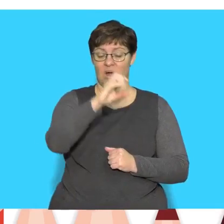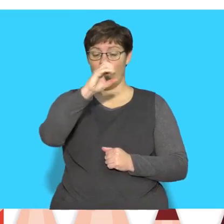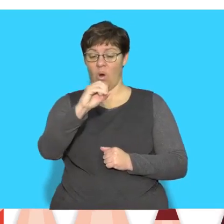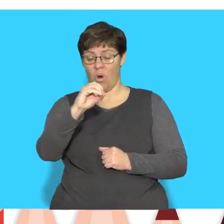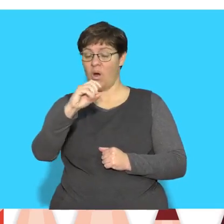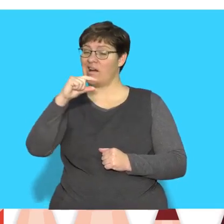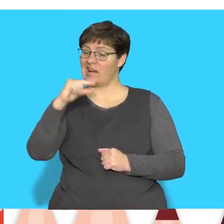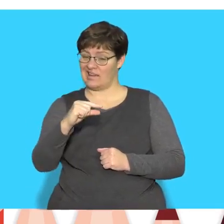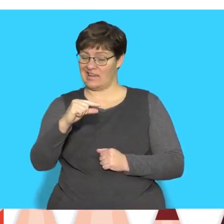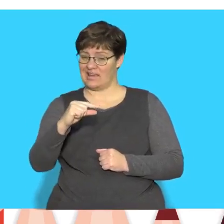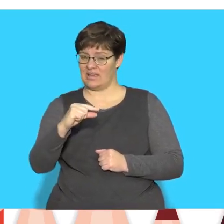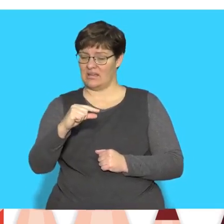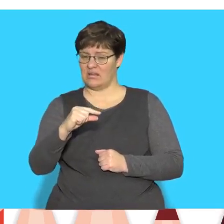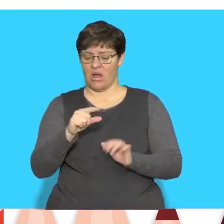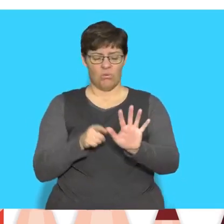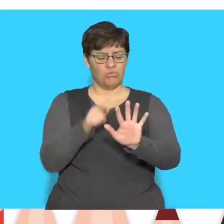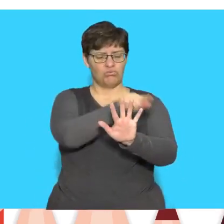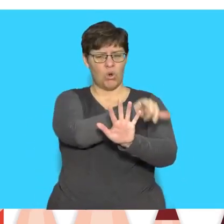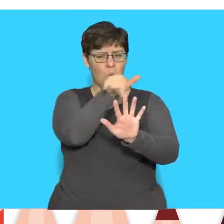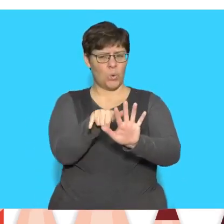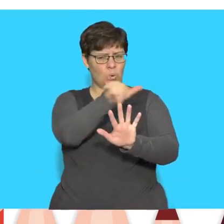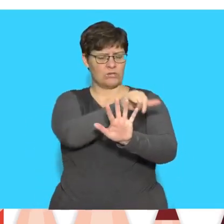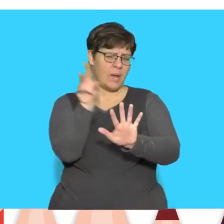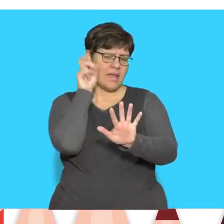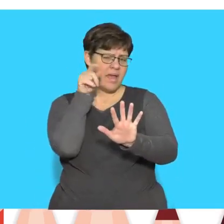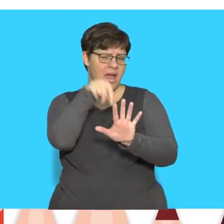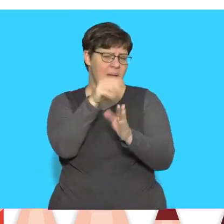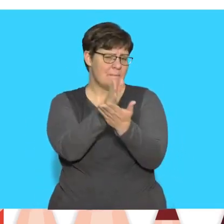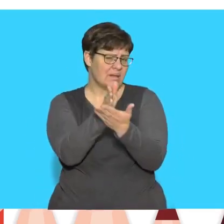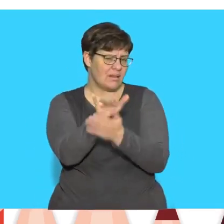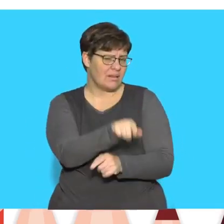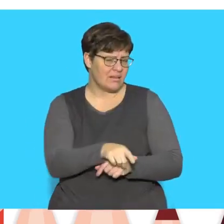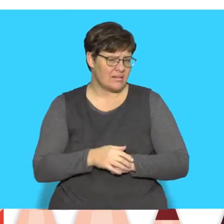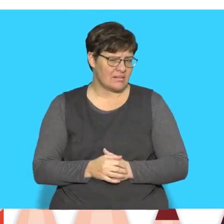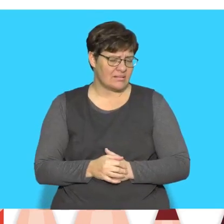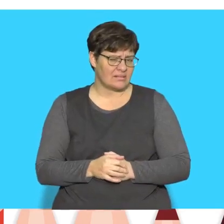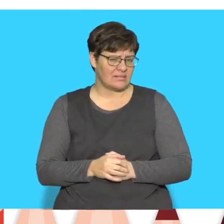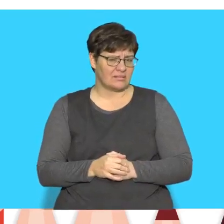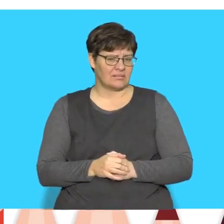-O-G. Which vowel did you hear in the middle?